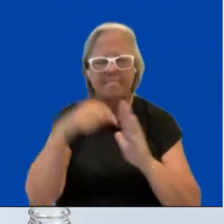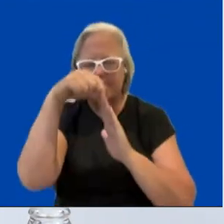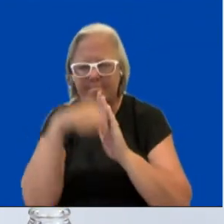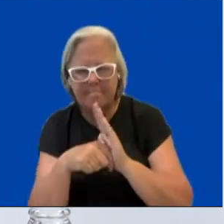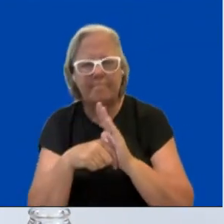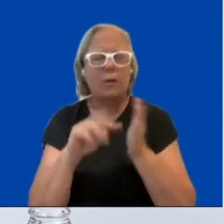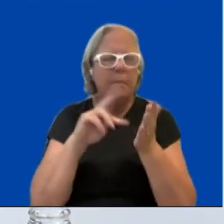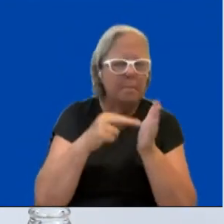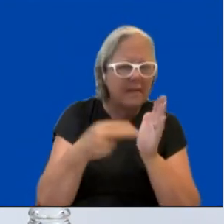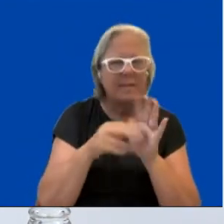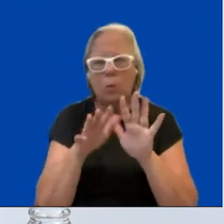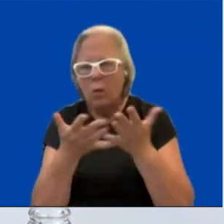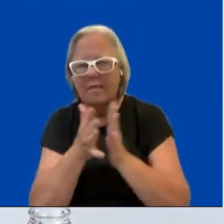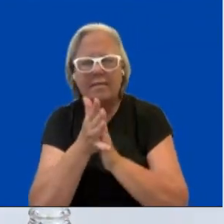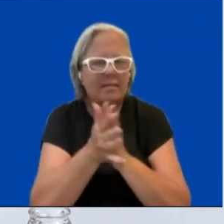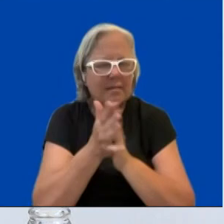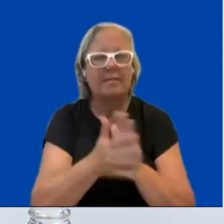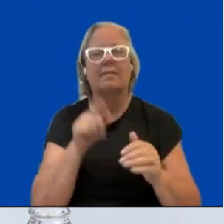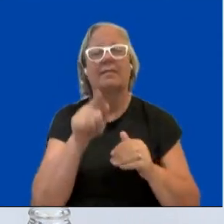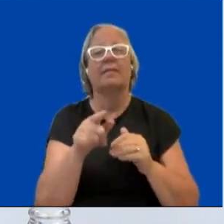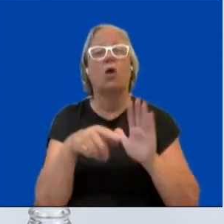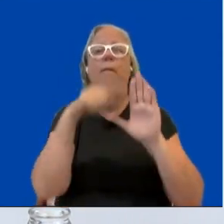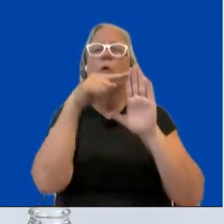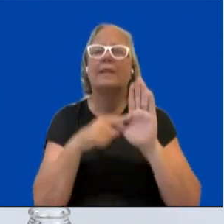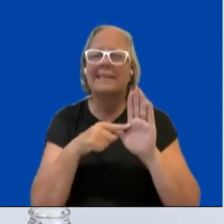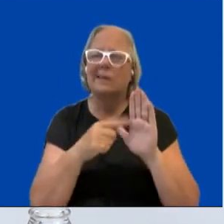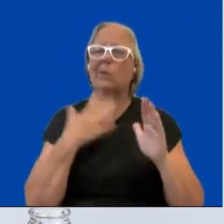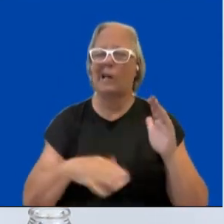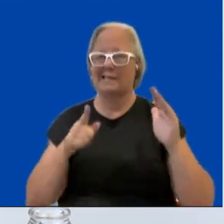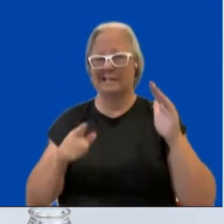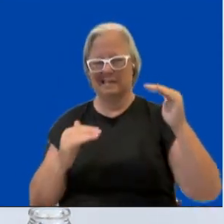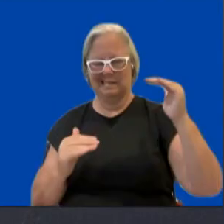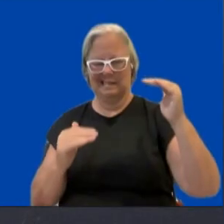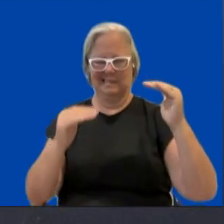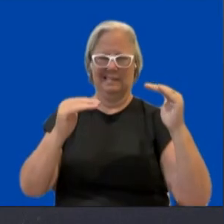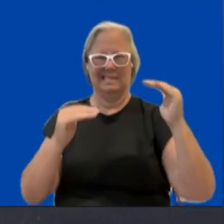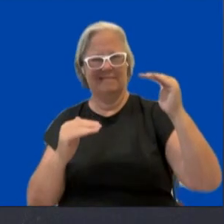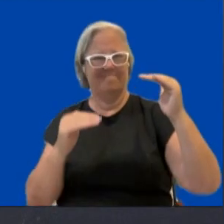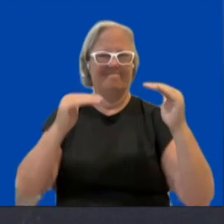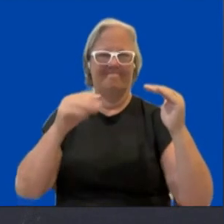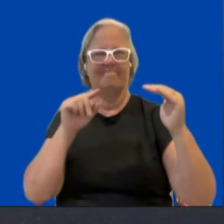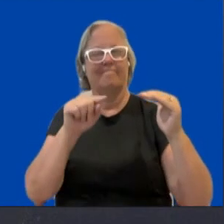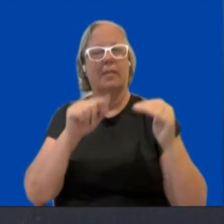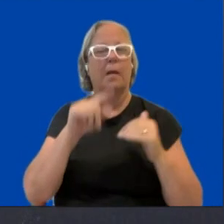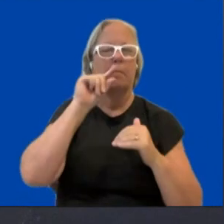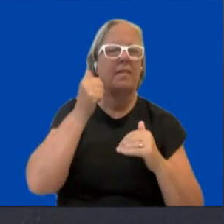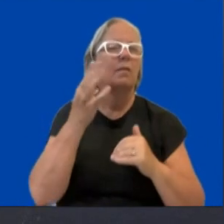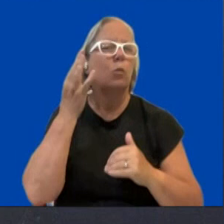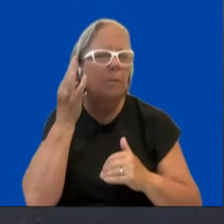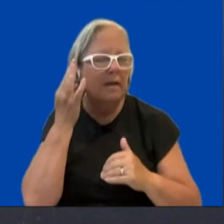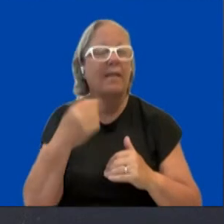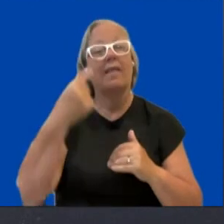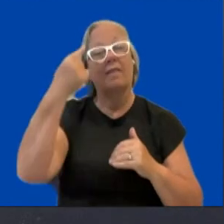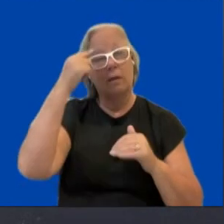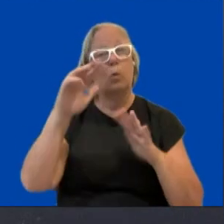the gender gaps. And we will have a look at what remains to be done. But now before we start the first session,